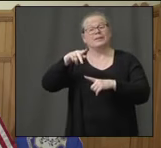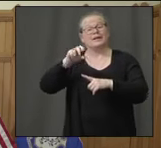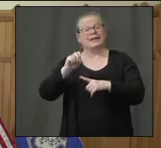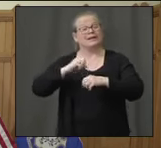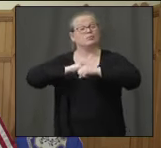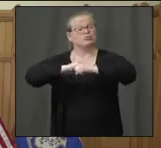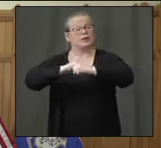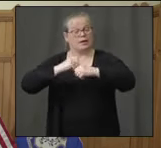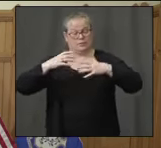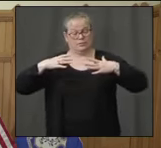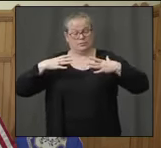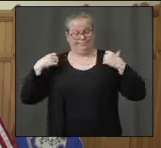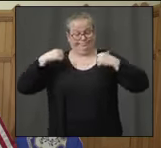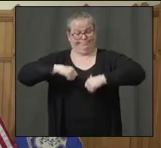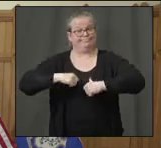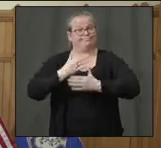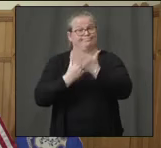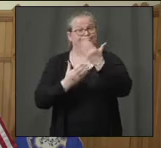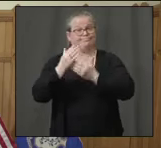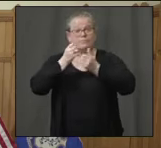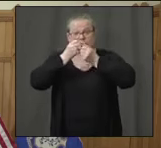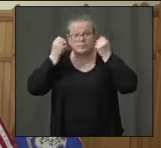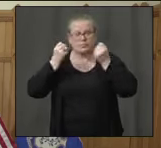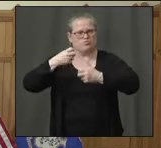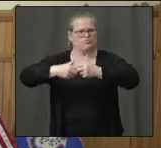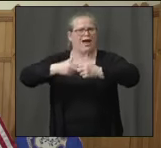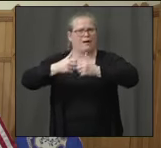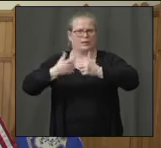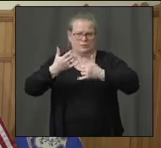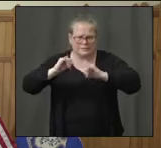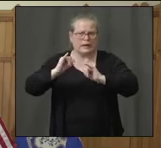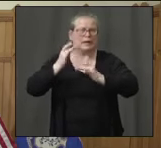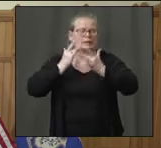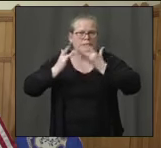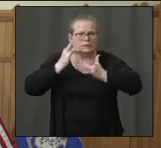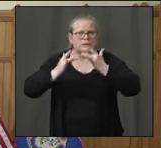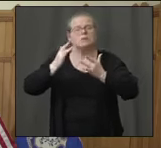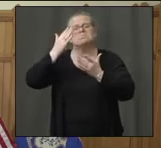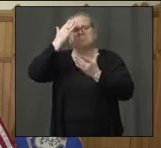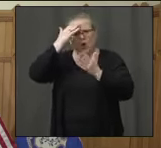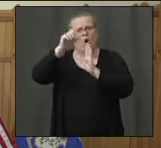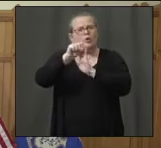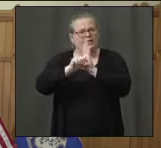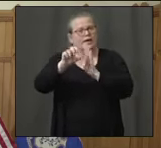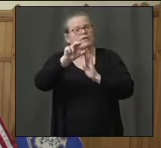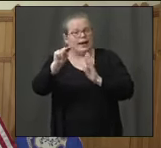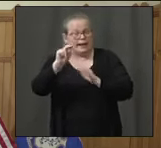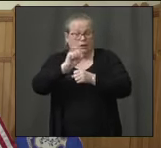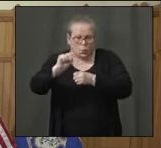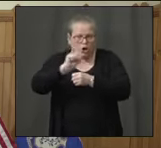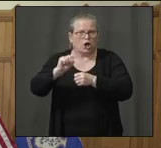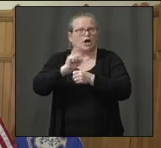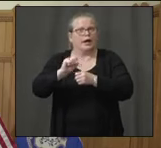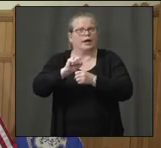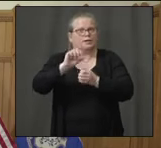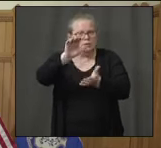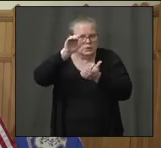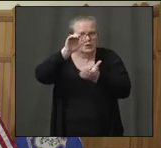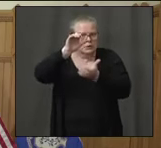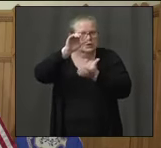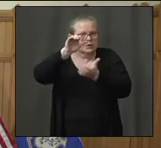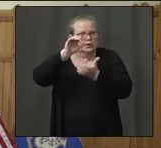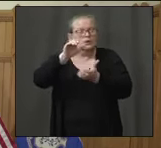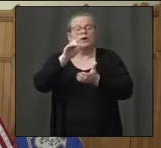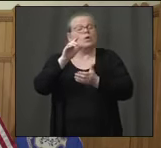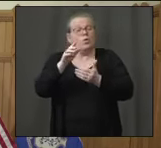you know, can you give us an update in how you guys are distributing the supplies that you